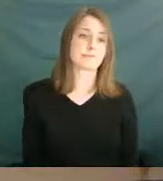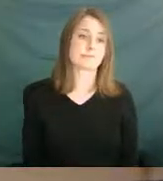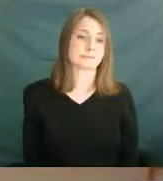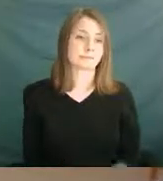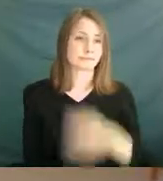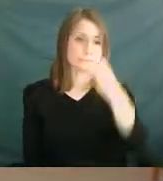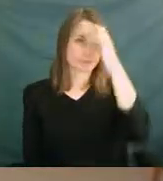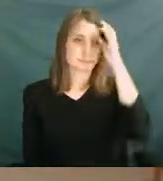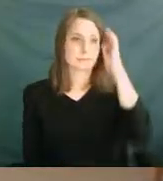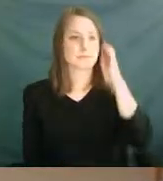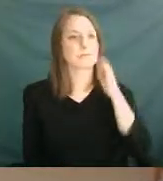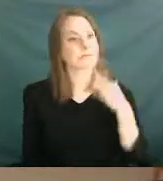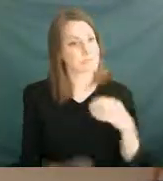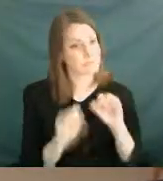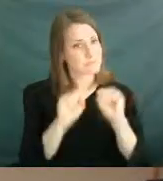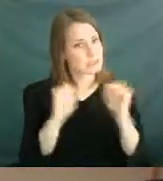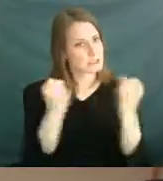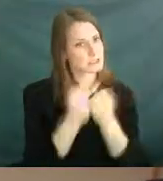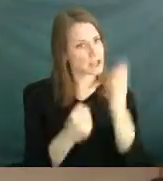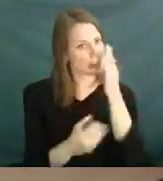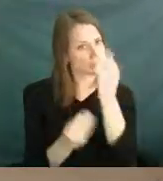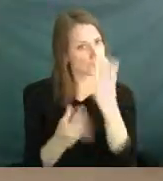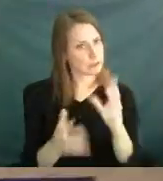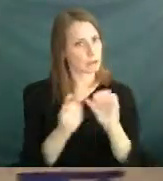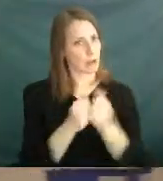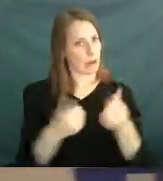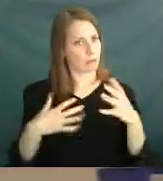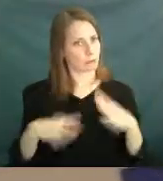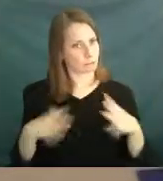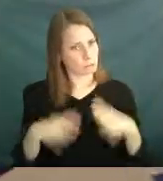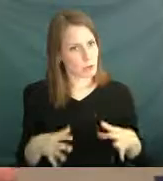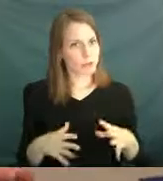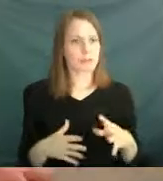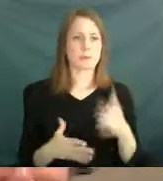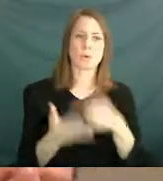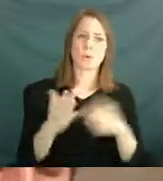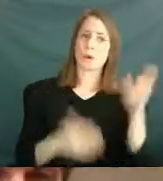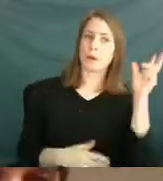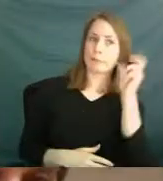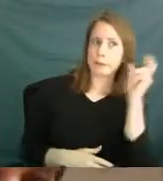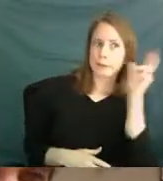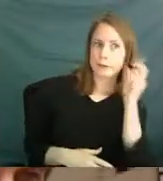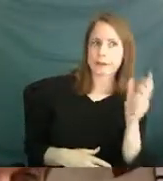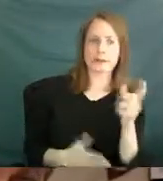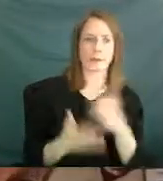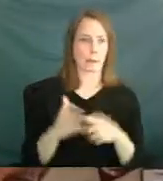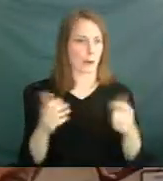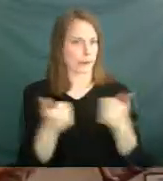The society's going to tell you how to dress. What to play. What pop group to listen to. How to cut your hair.